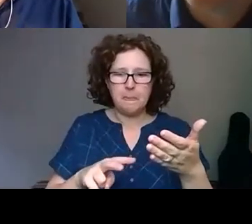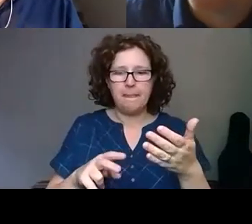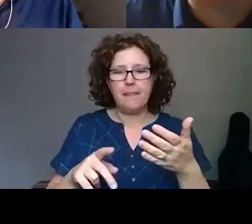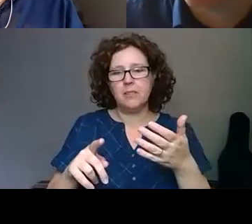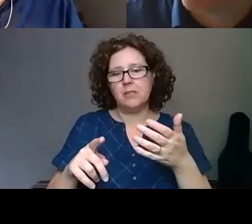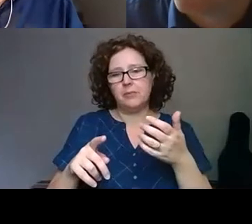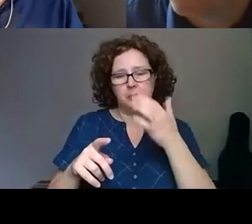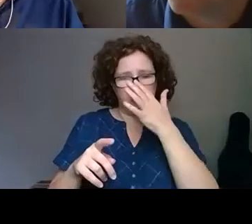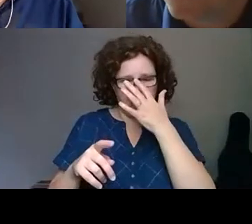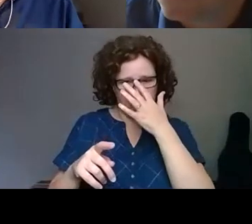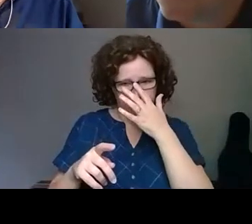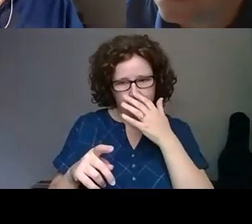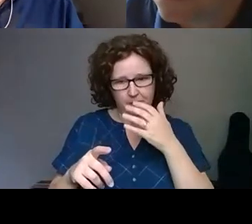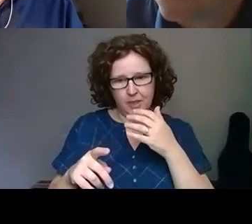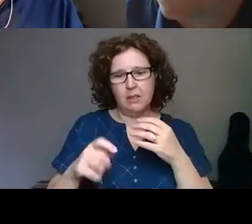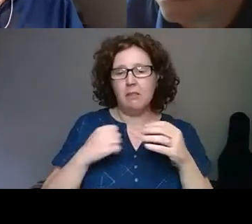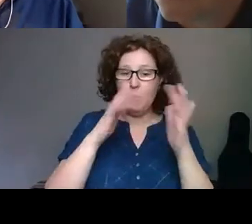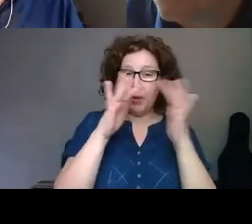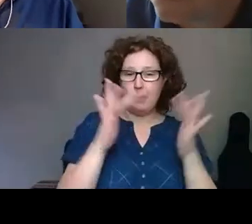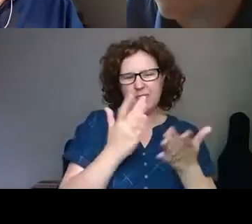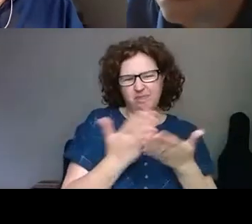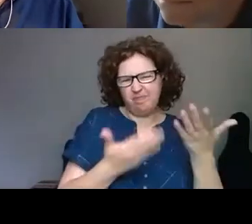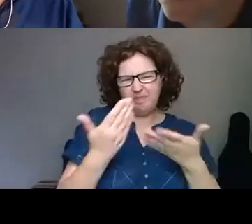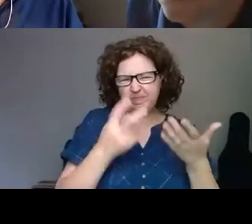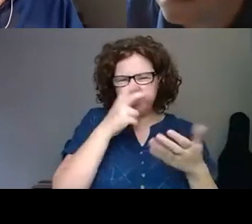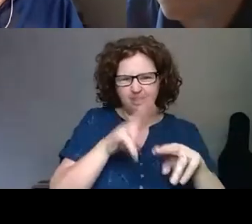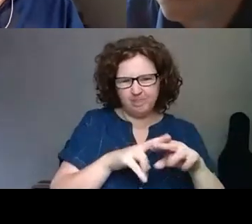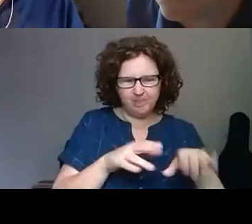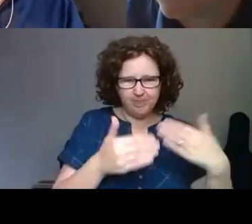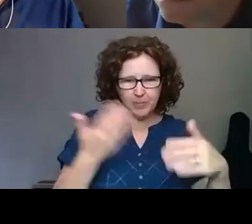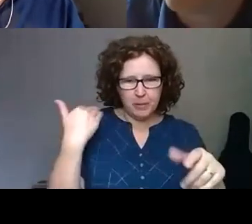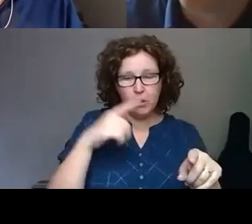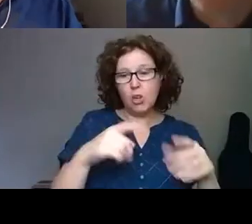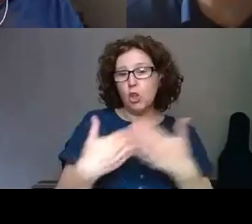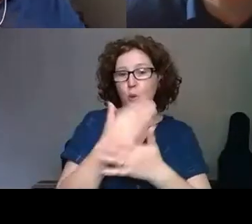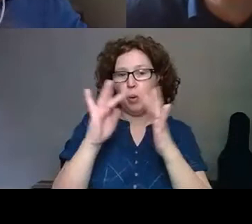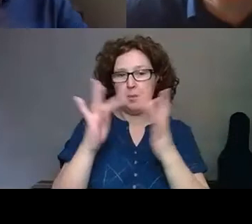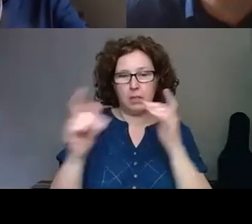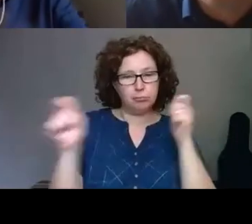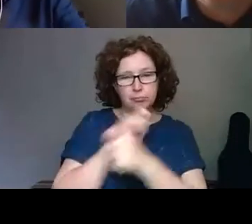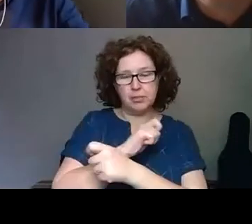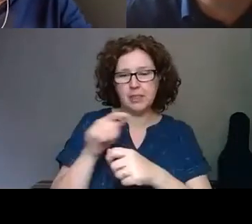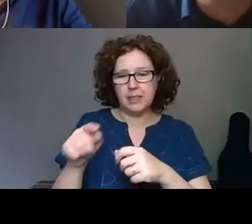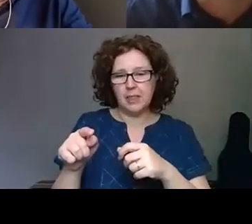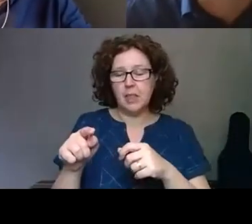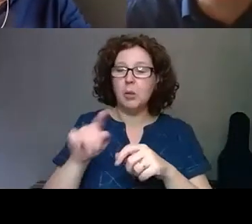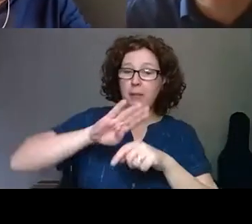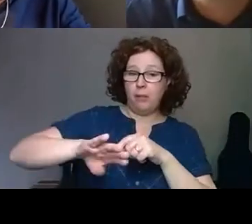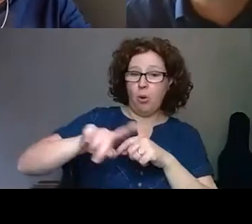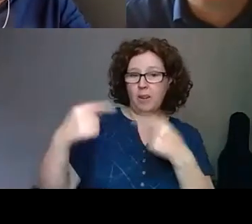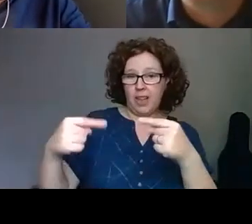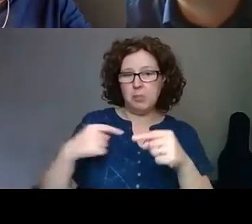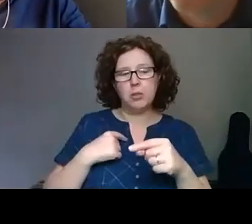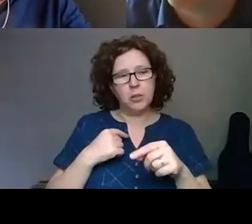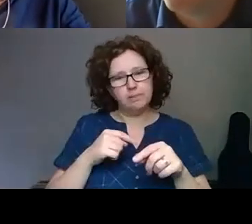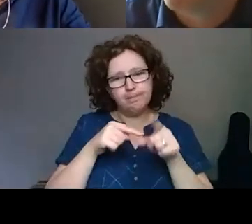compared with what we are doing now. And before the new website was available, we heavily rely on WeChat to communicate